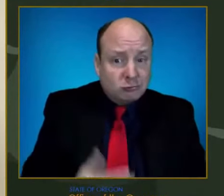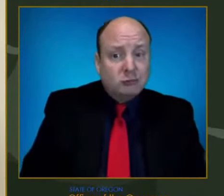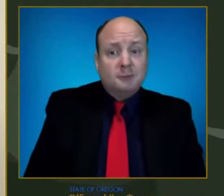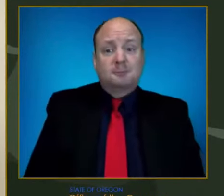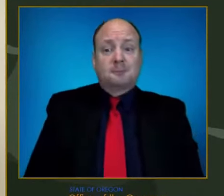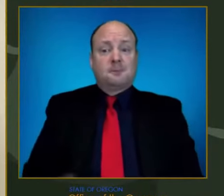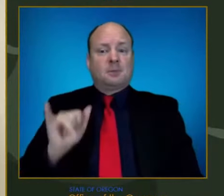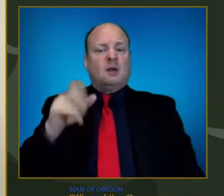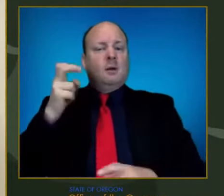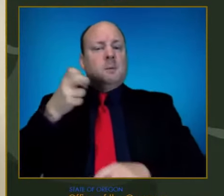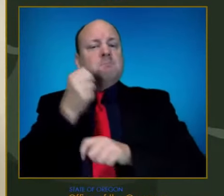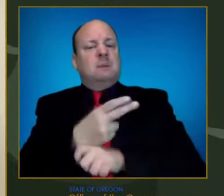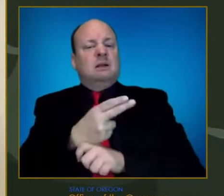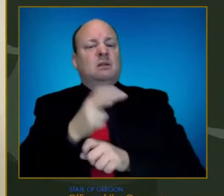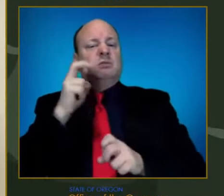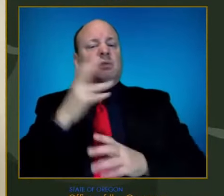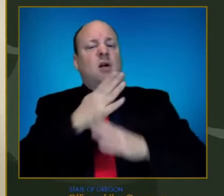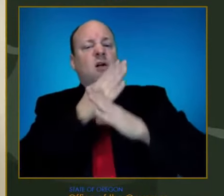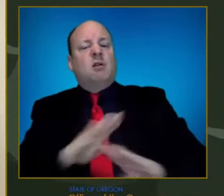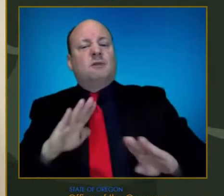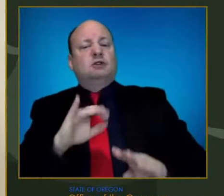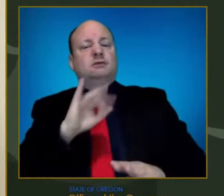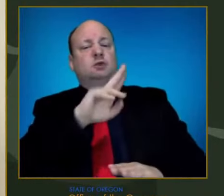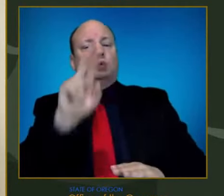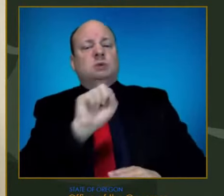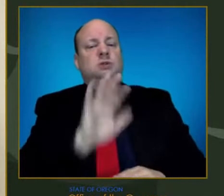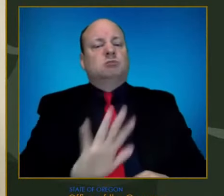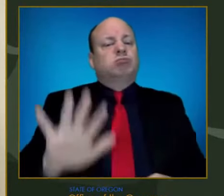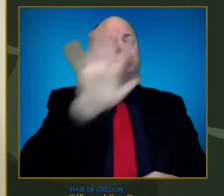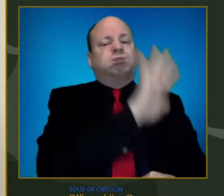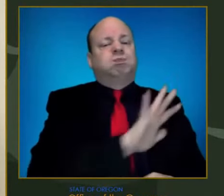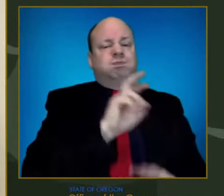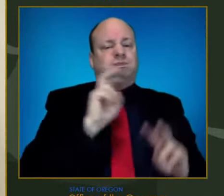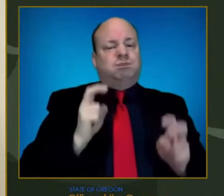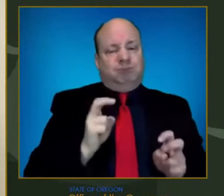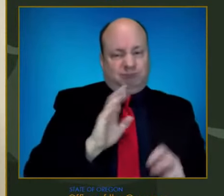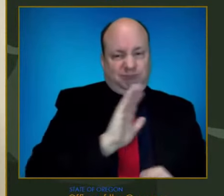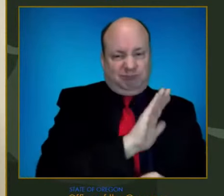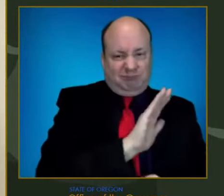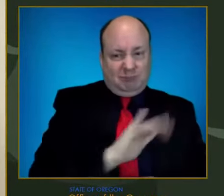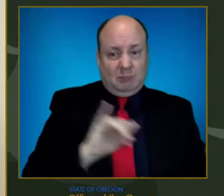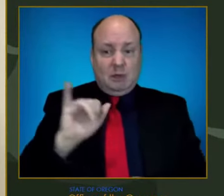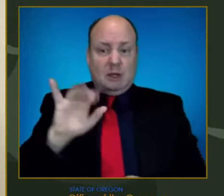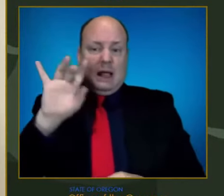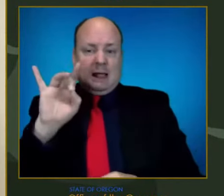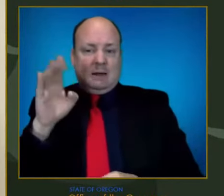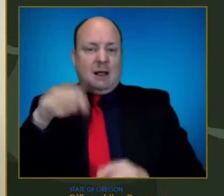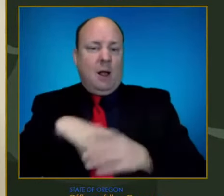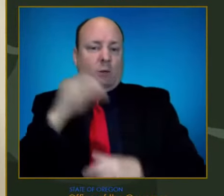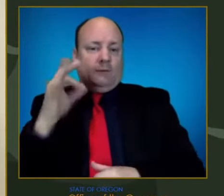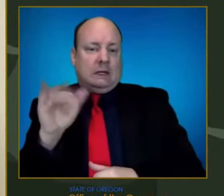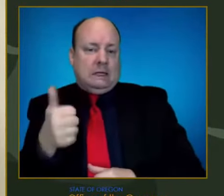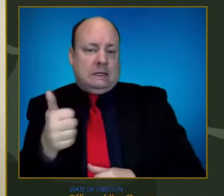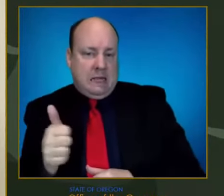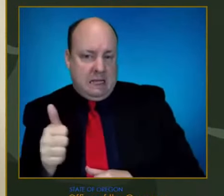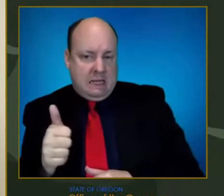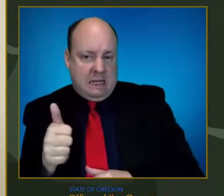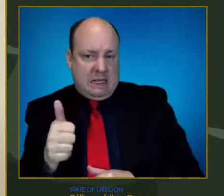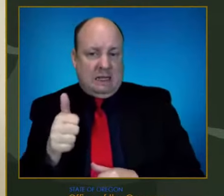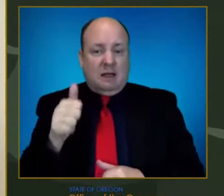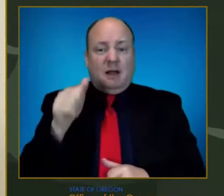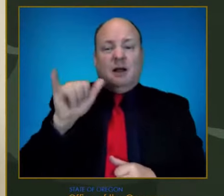average. 8 in 10 Oregonians 65 years and older have received a vaccine series.